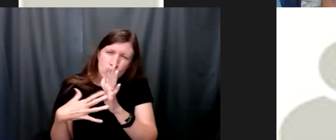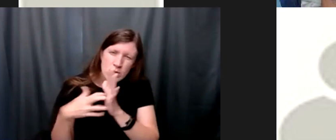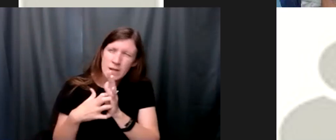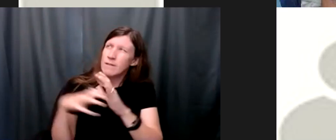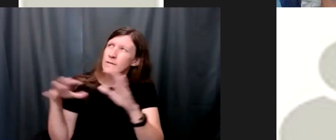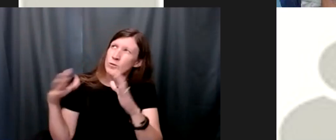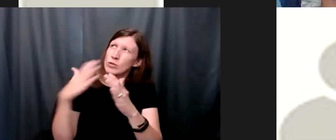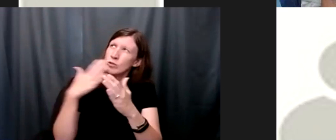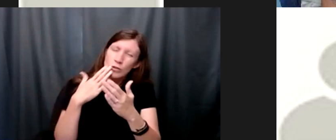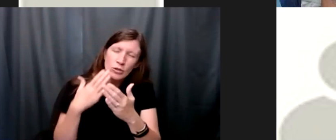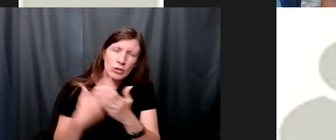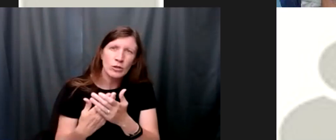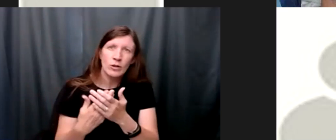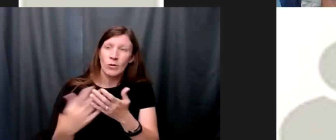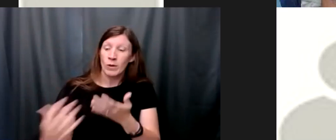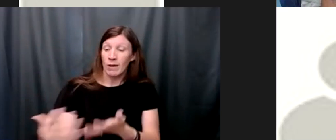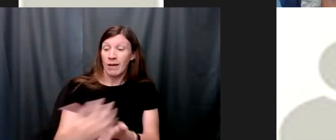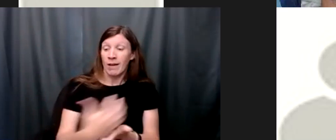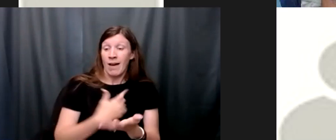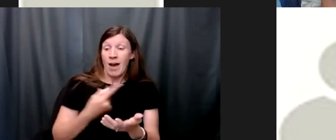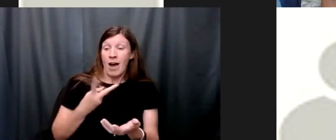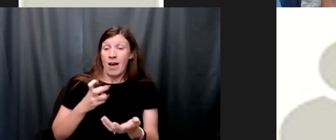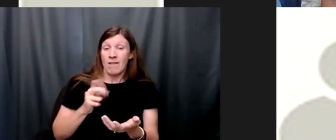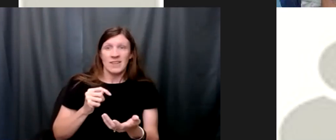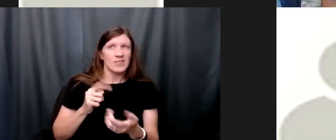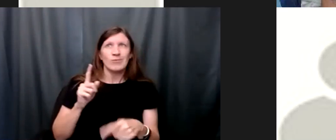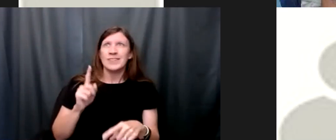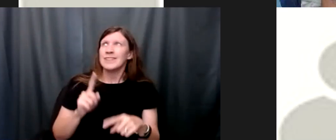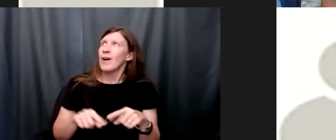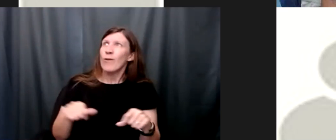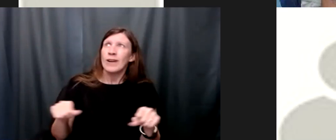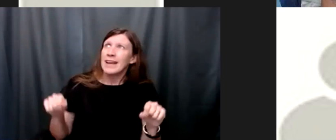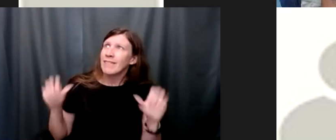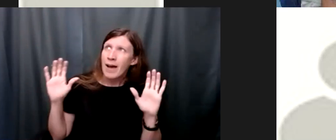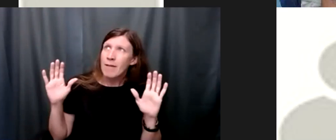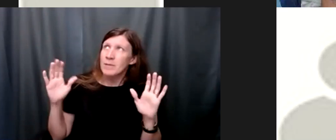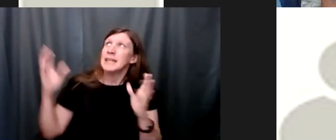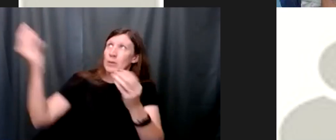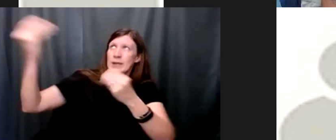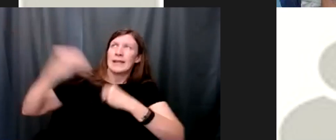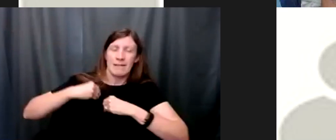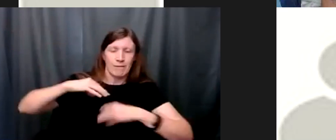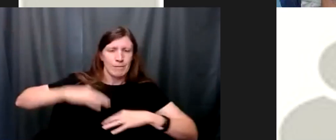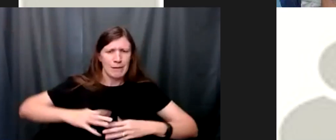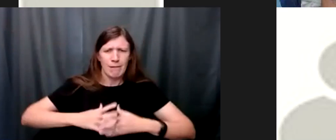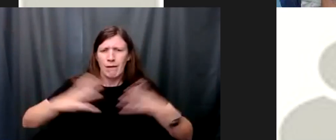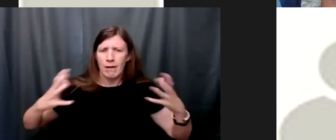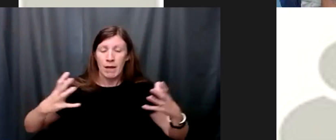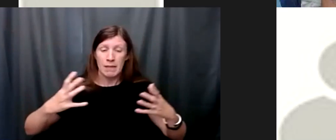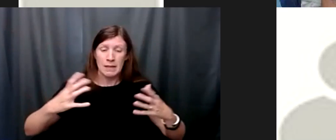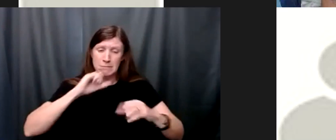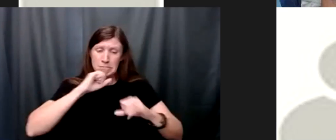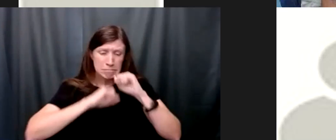we do not give up don't give up this too shall pass